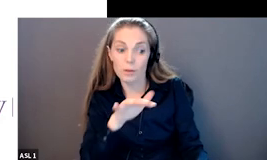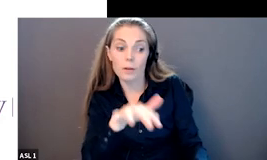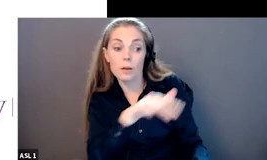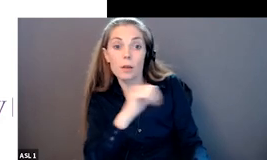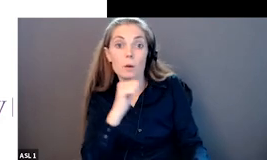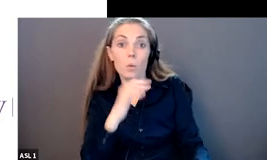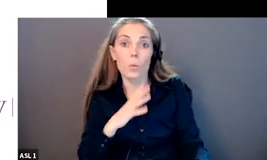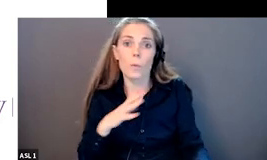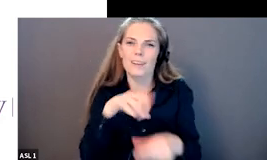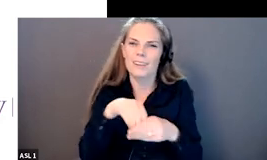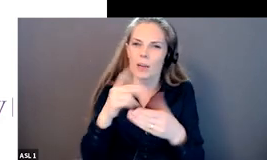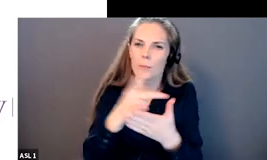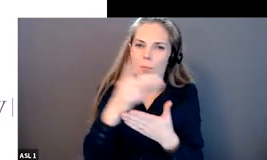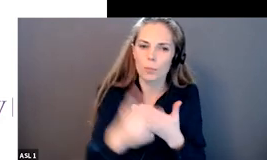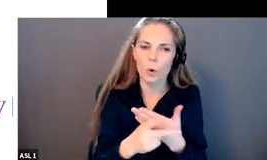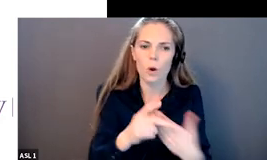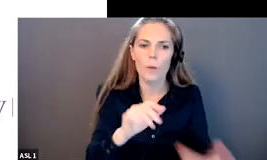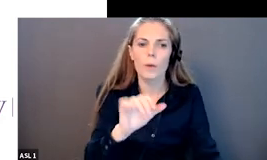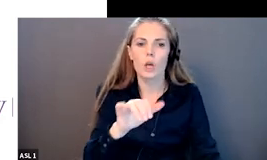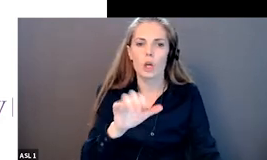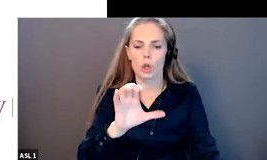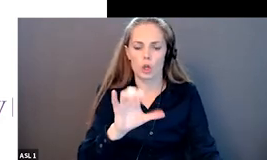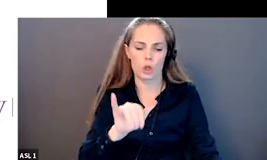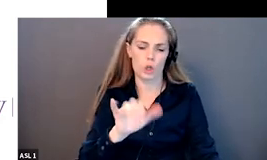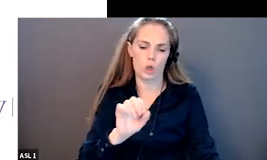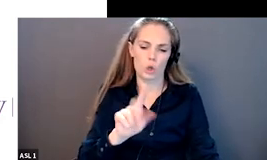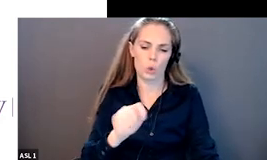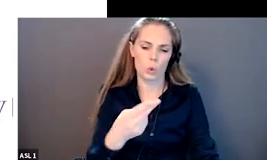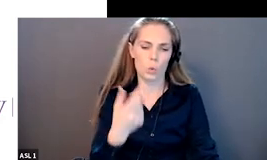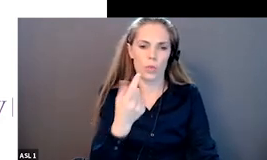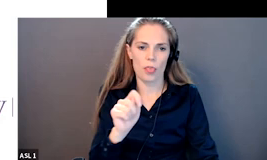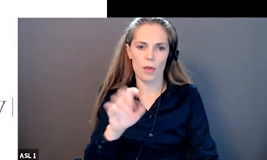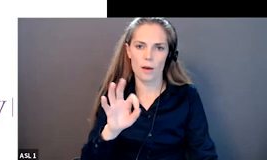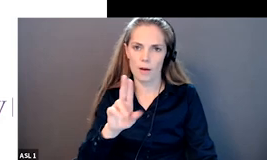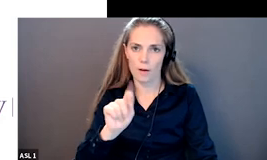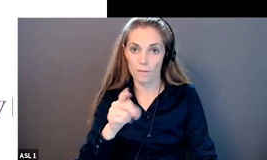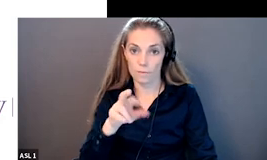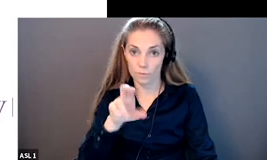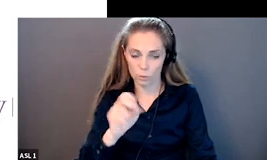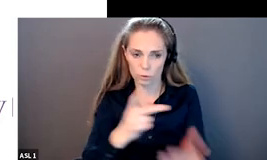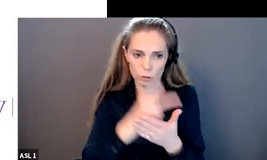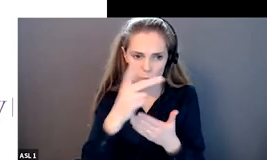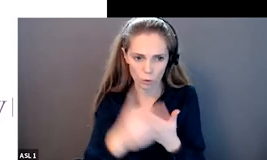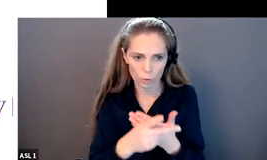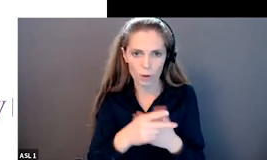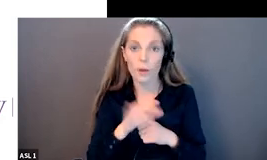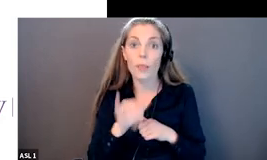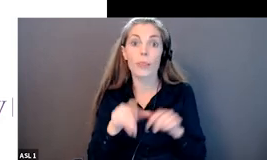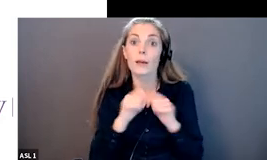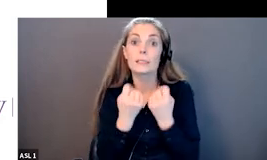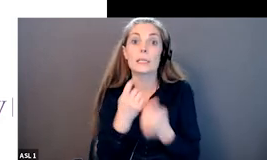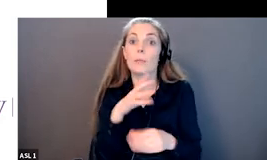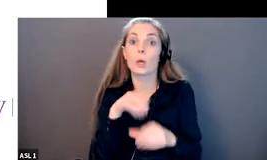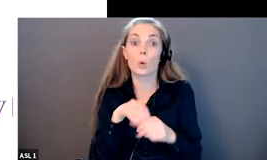included the canadian council for rehabilitation and work ccrw disabled women's network of canada dawn canada